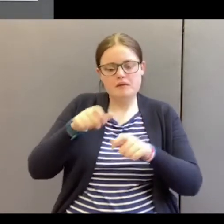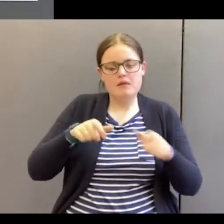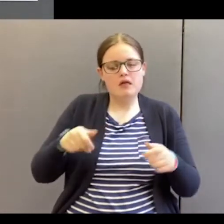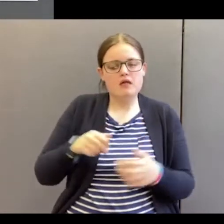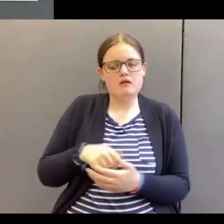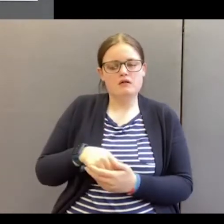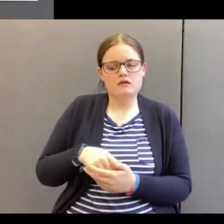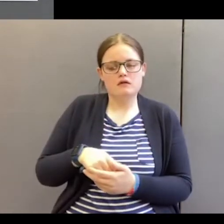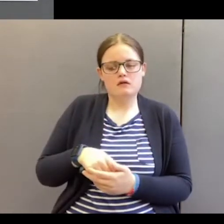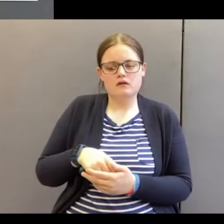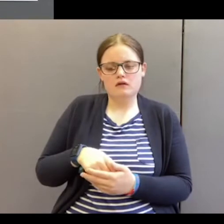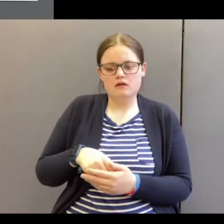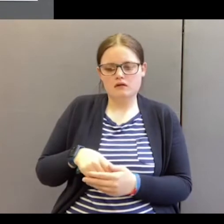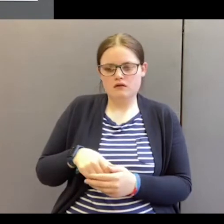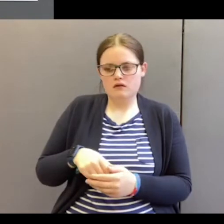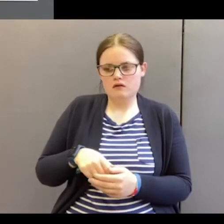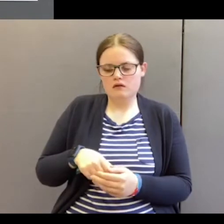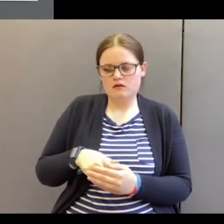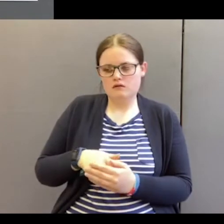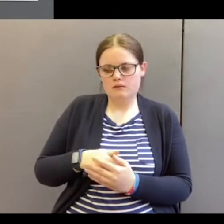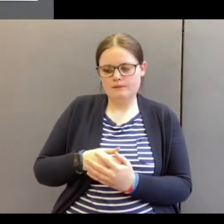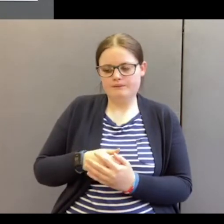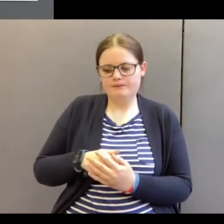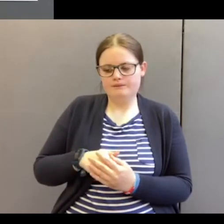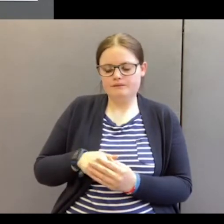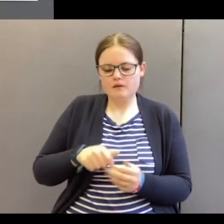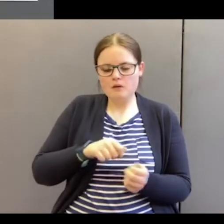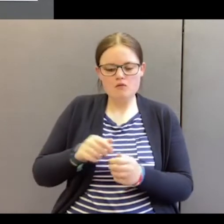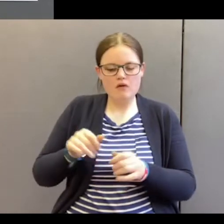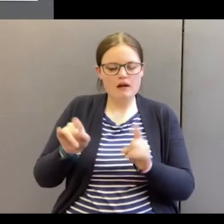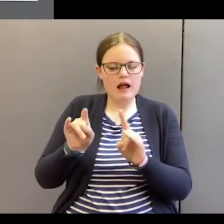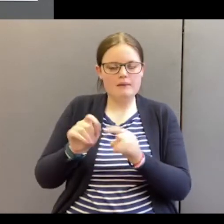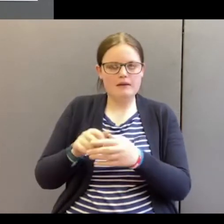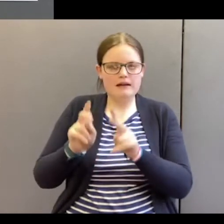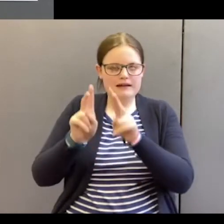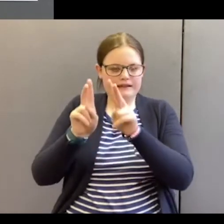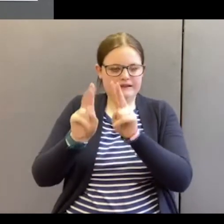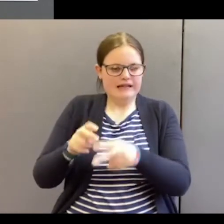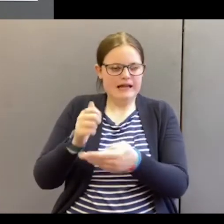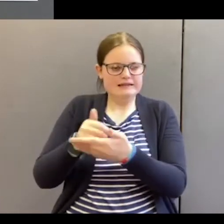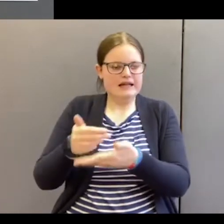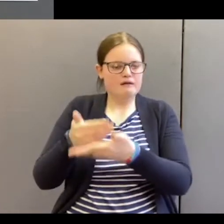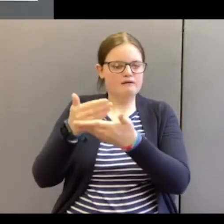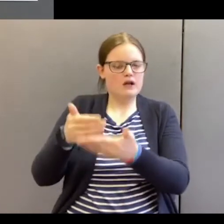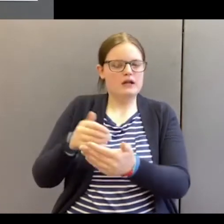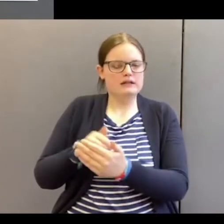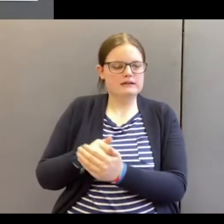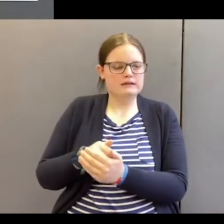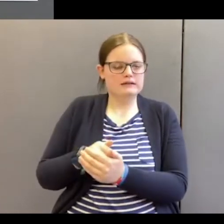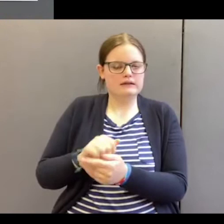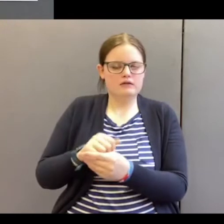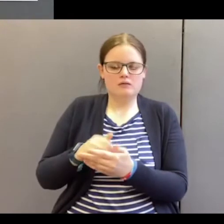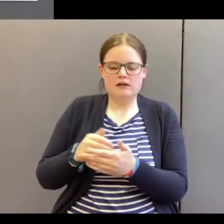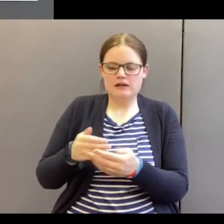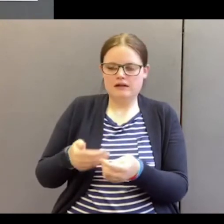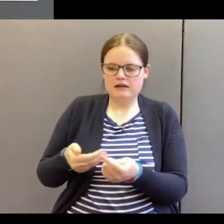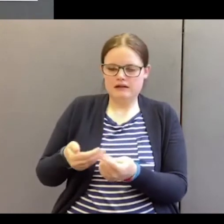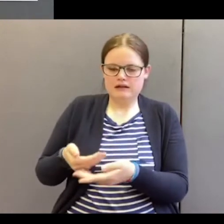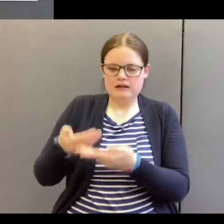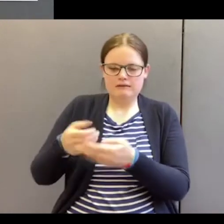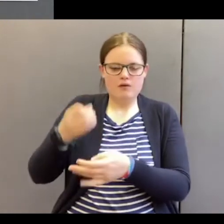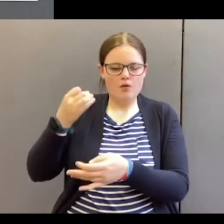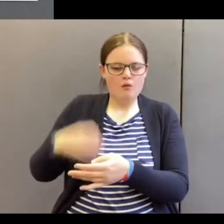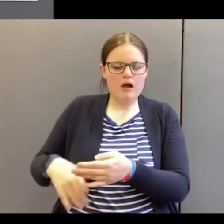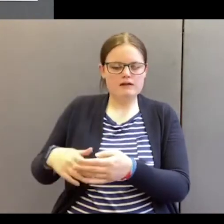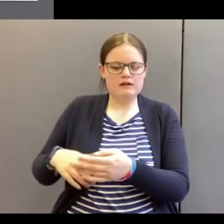They would take an animal and that would be a dead sacrifice. It would be given once,